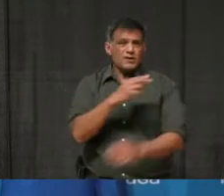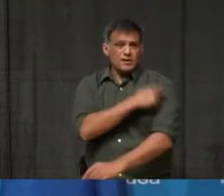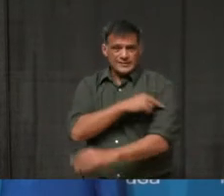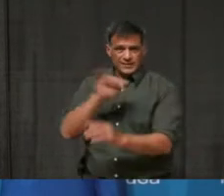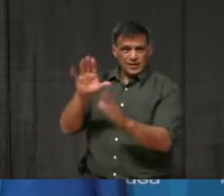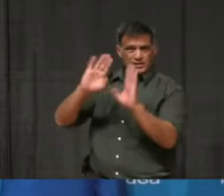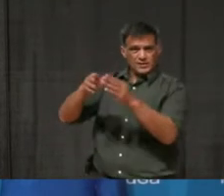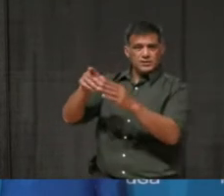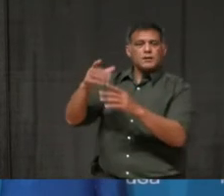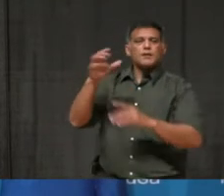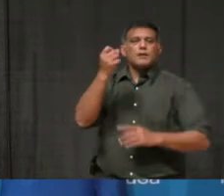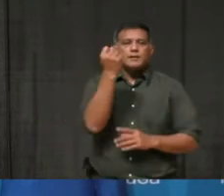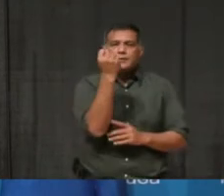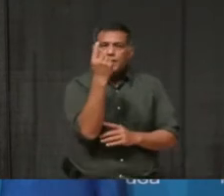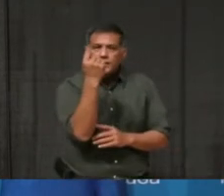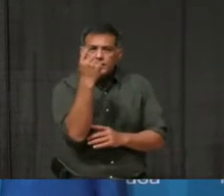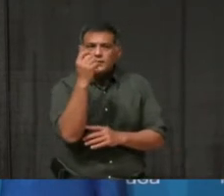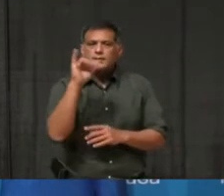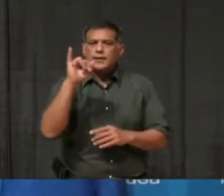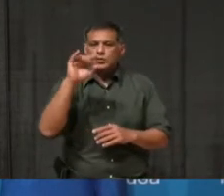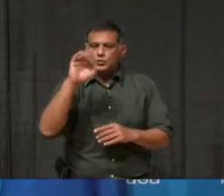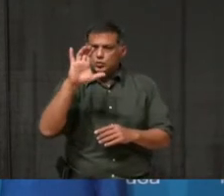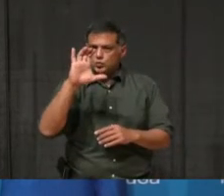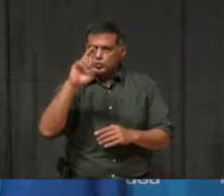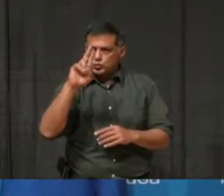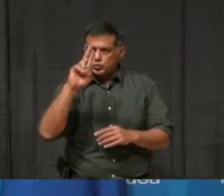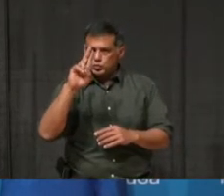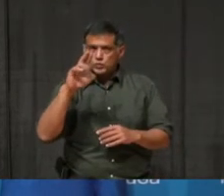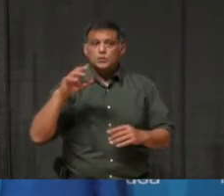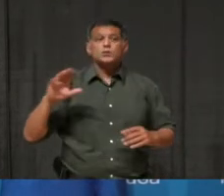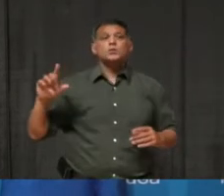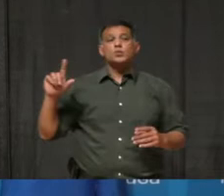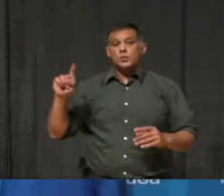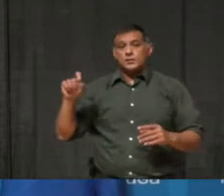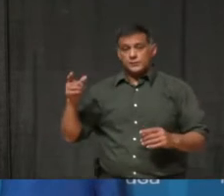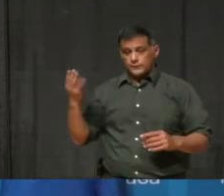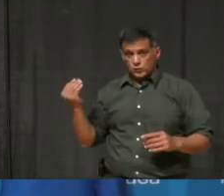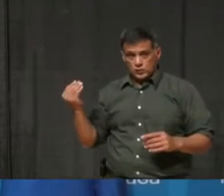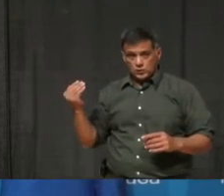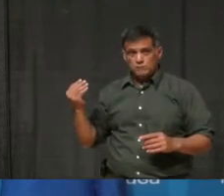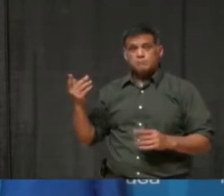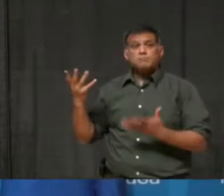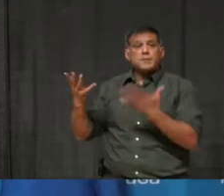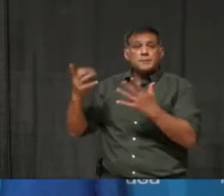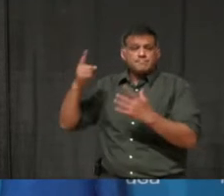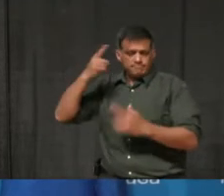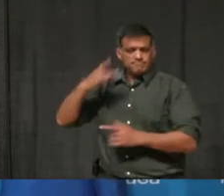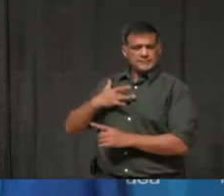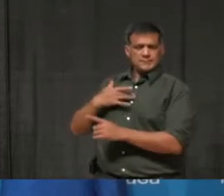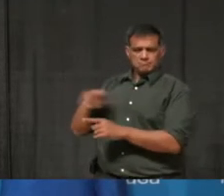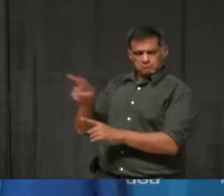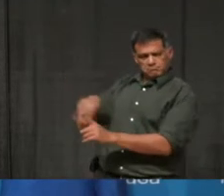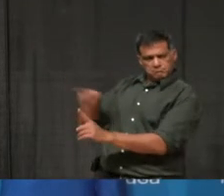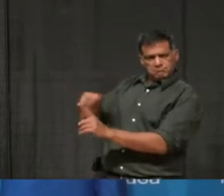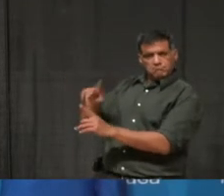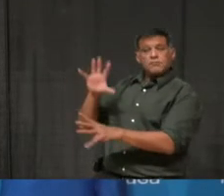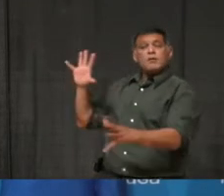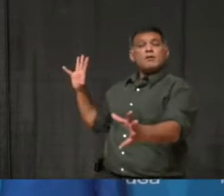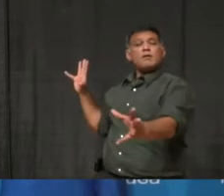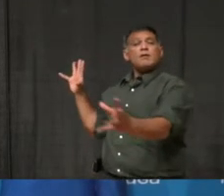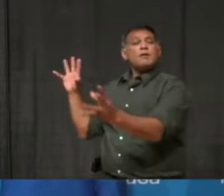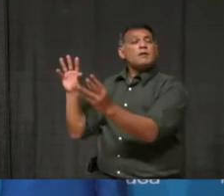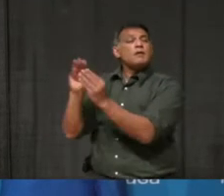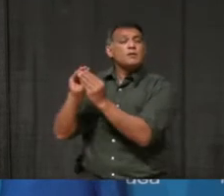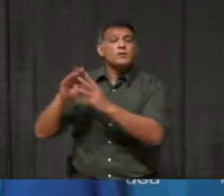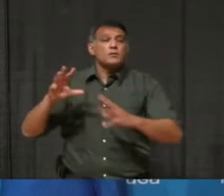114 pending suspected cases. That's 175 rooms allocated for just